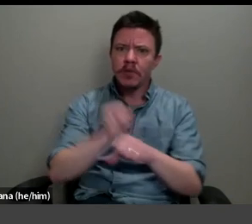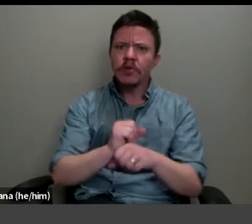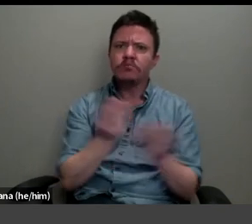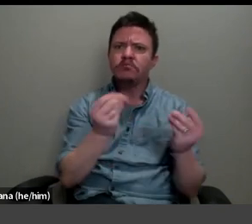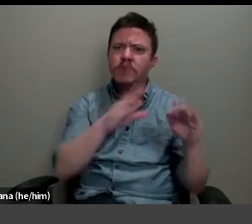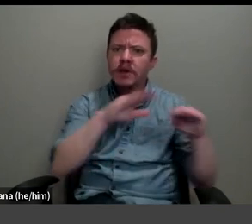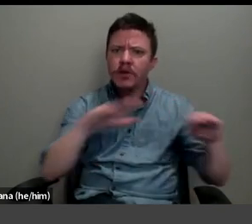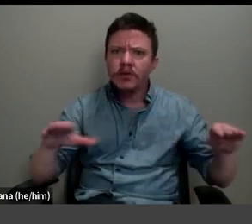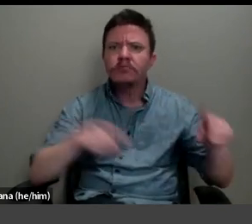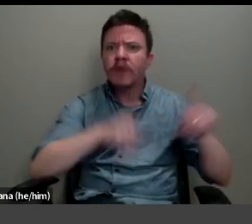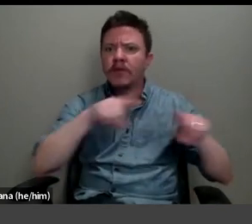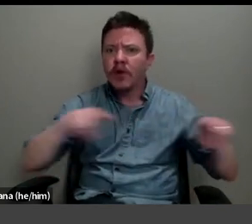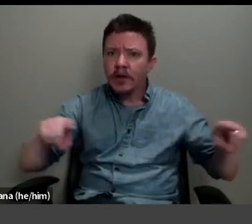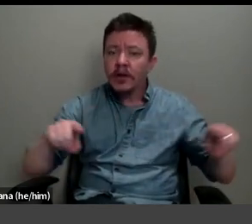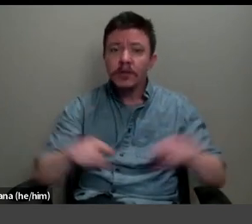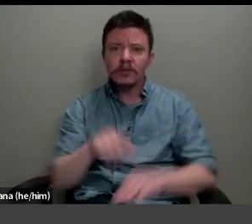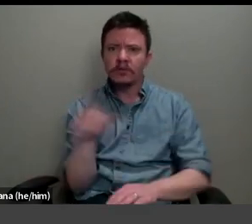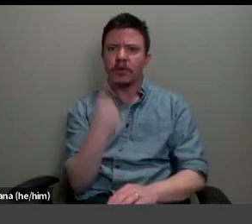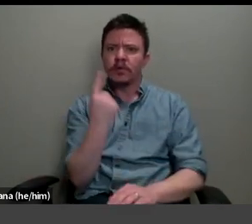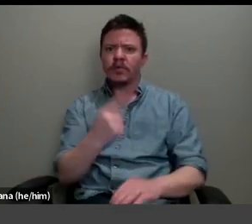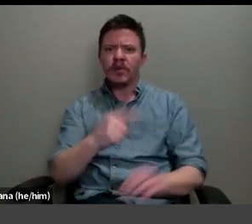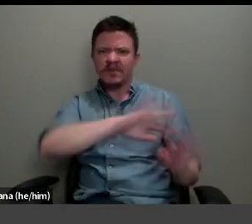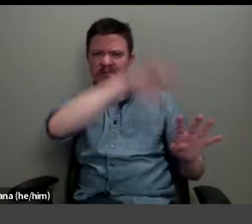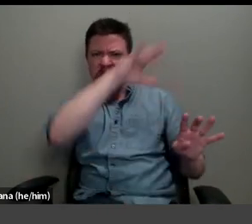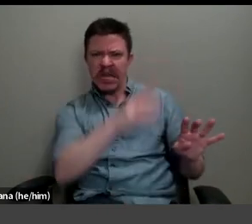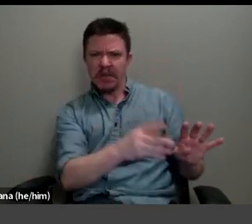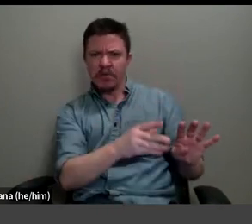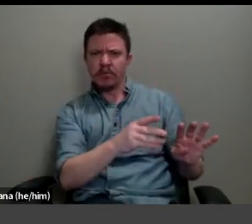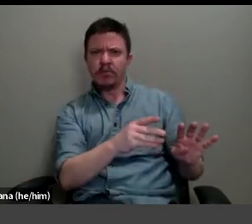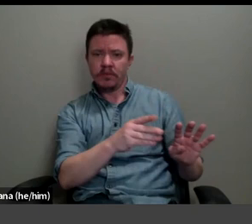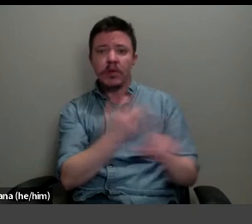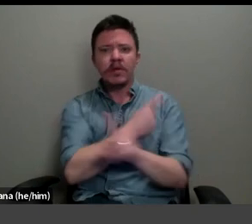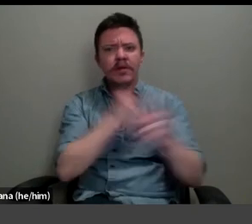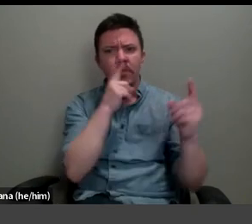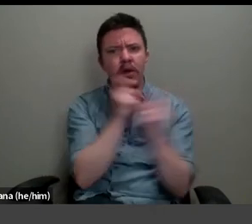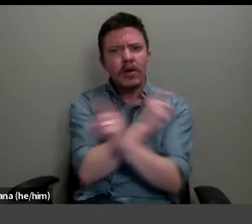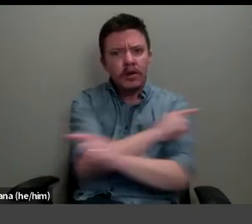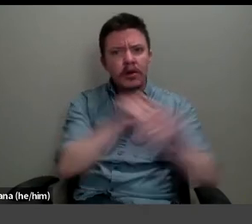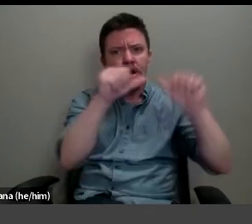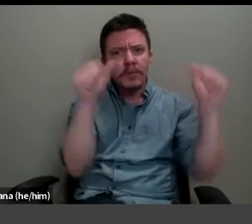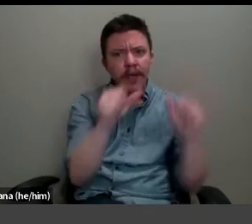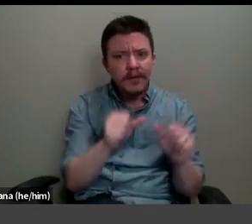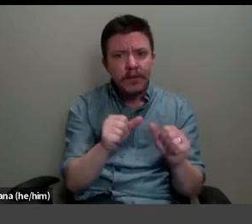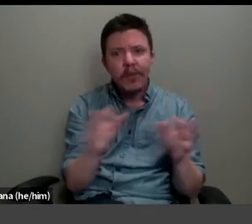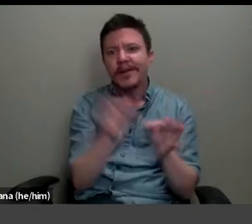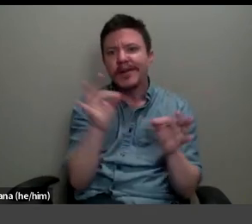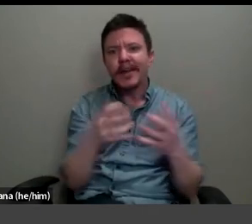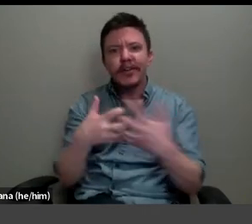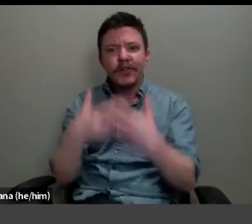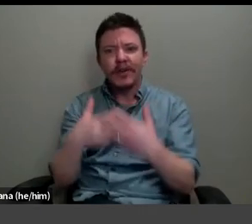one of which issues forth in a crumpled heap from the complicated form of a covered sewing machine at left.